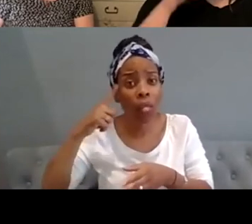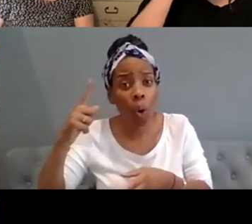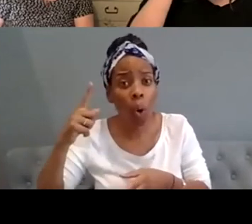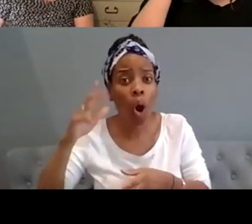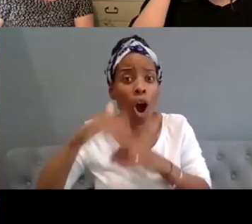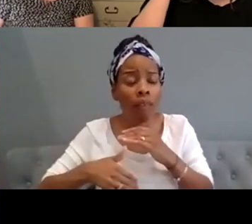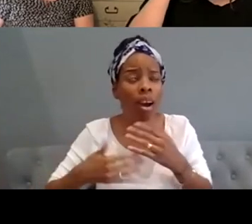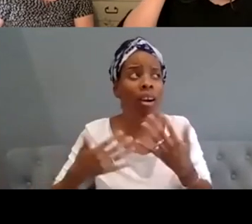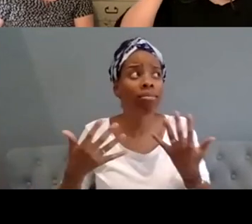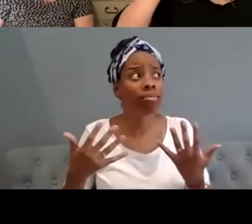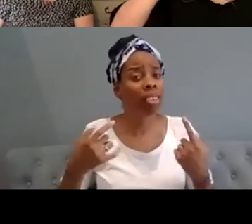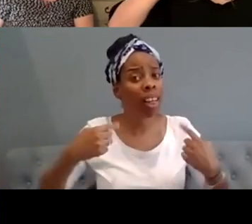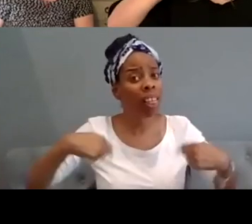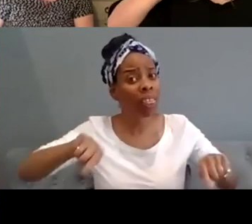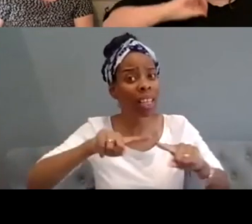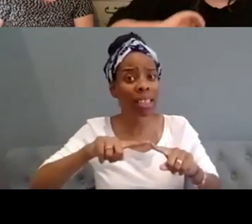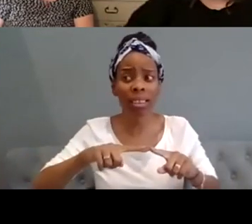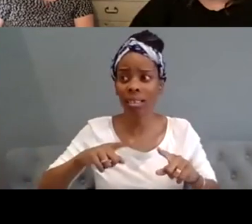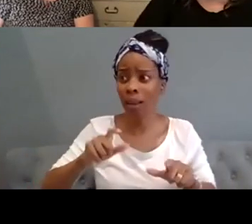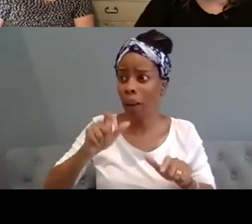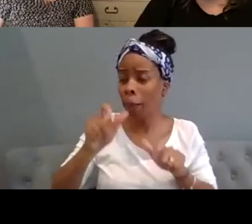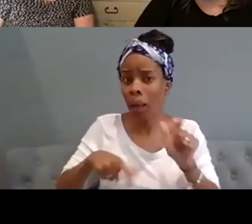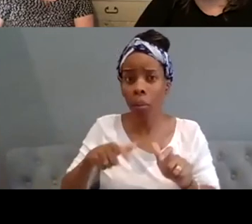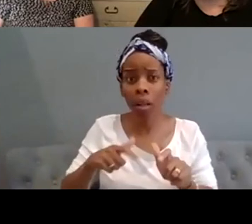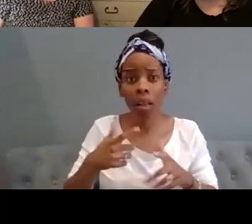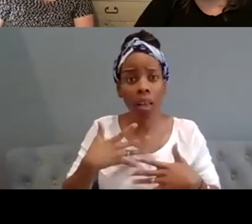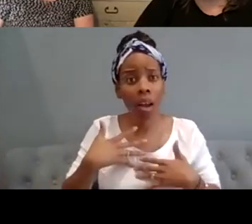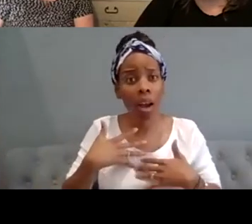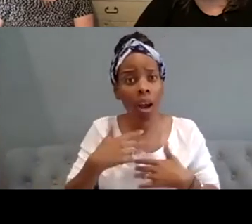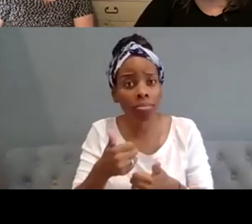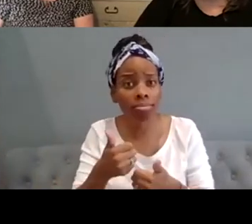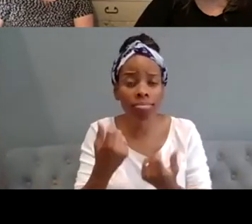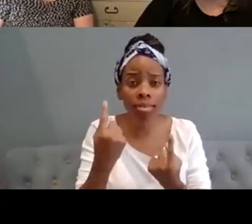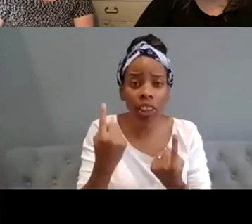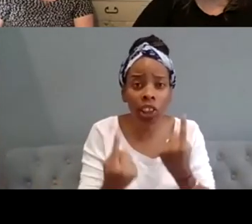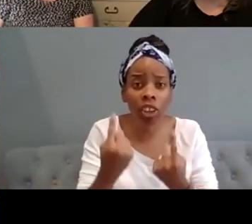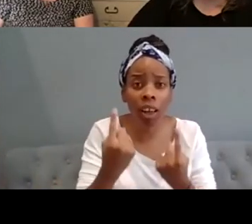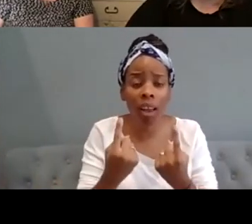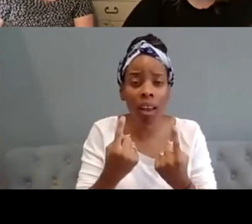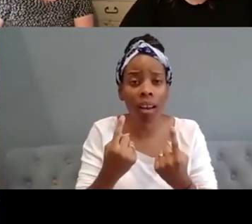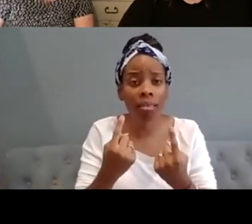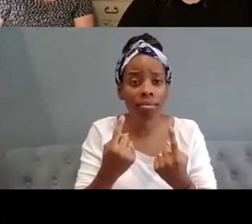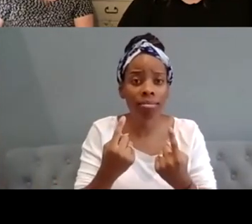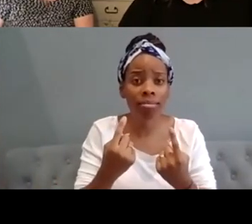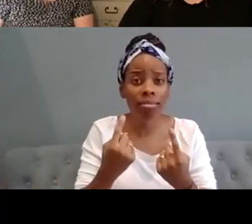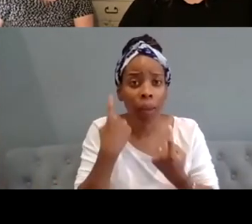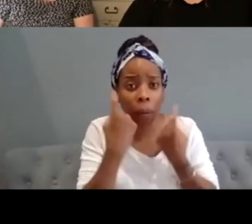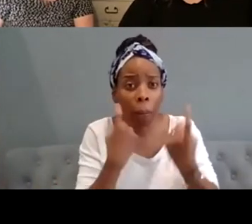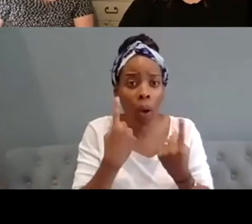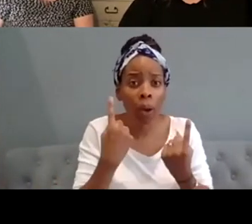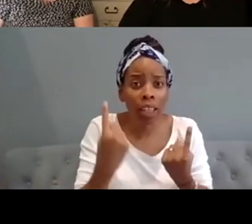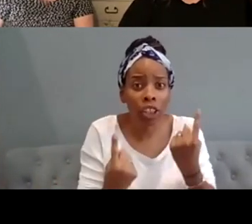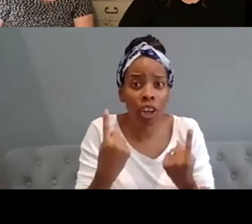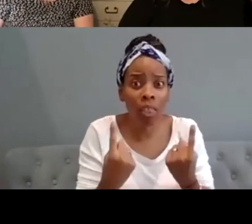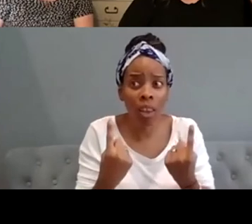you know this is just people being kind to each other and being considerate you know what's what's